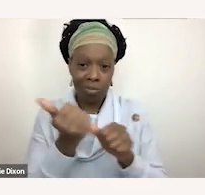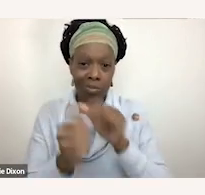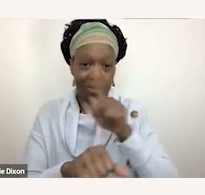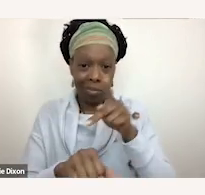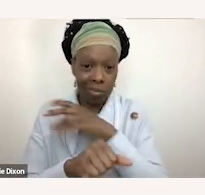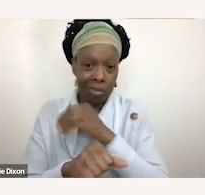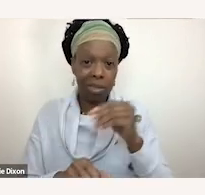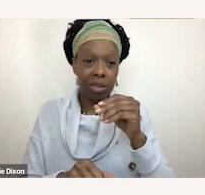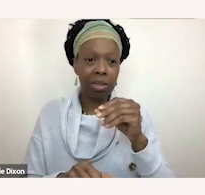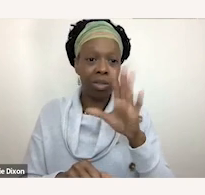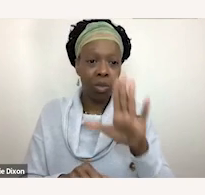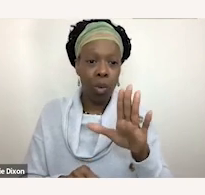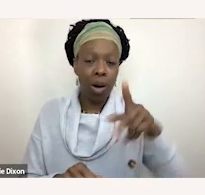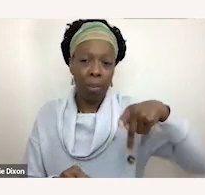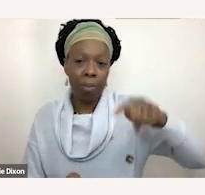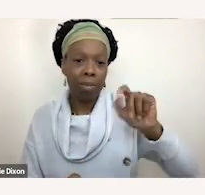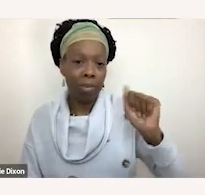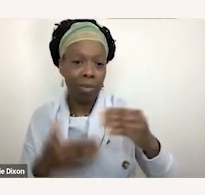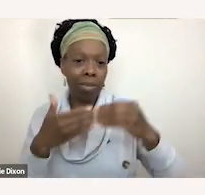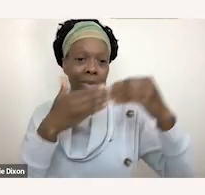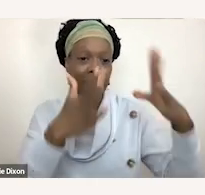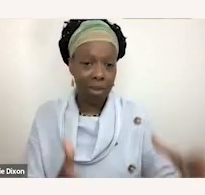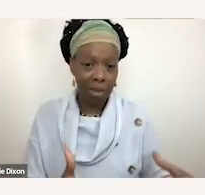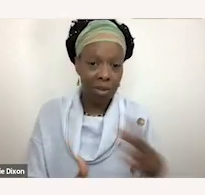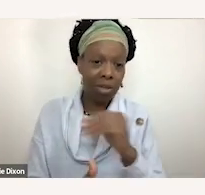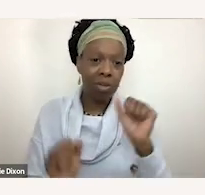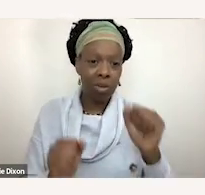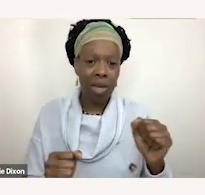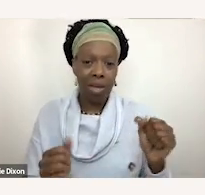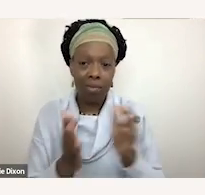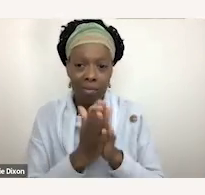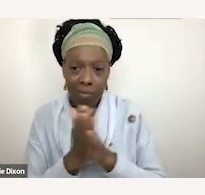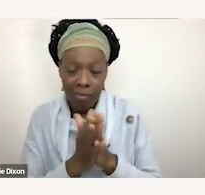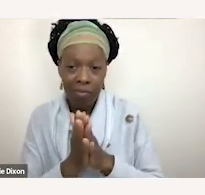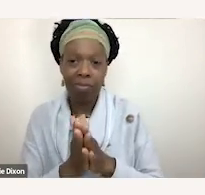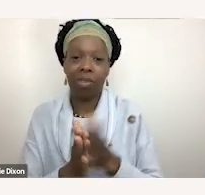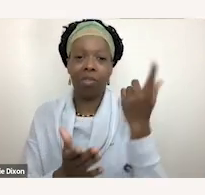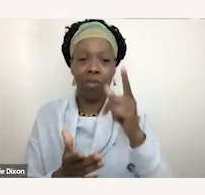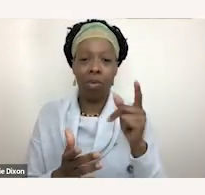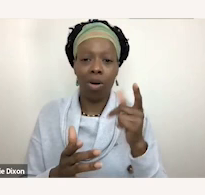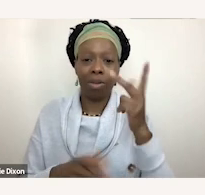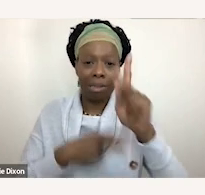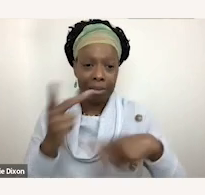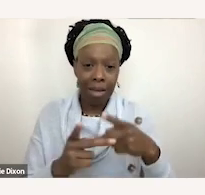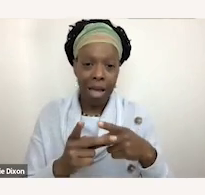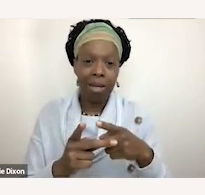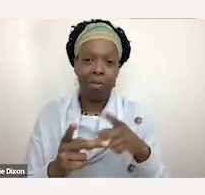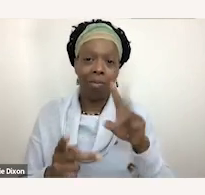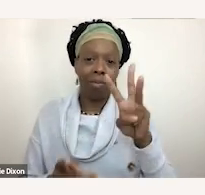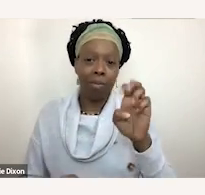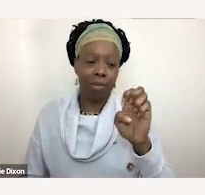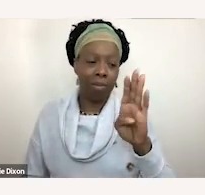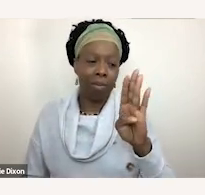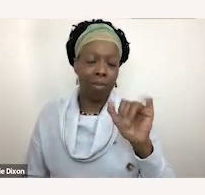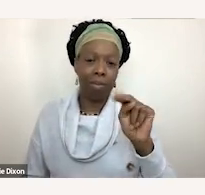pta leaders you can advocate for a webinar similar to this to come to your school and you can continue to